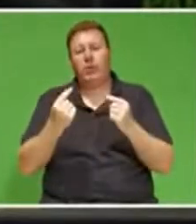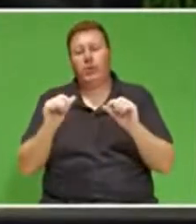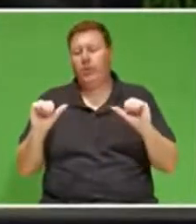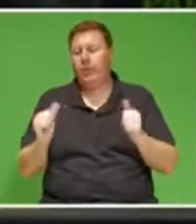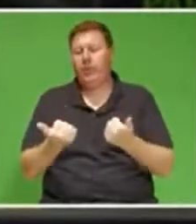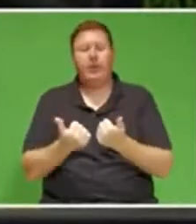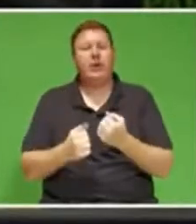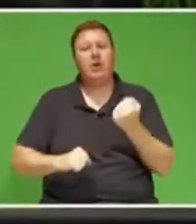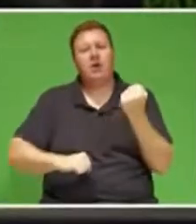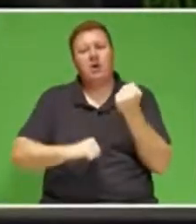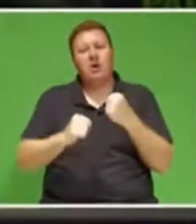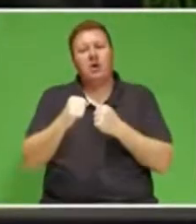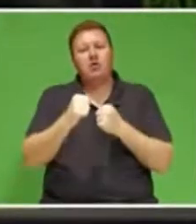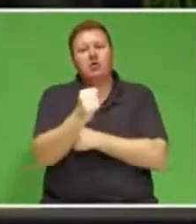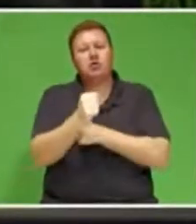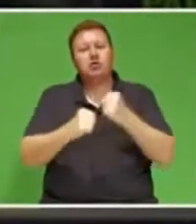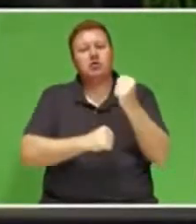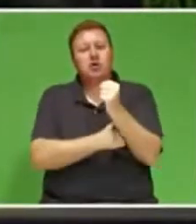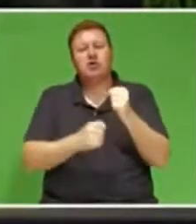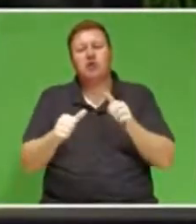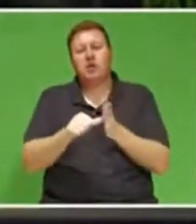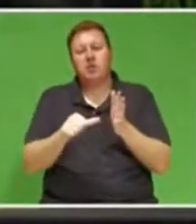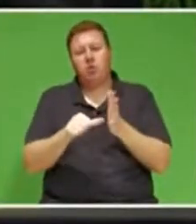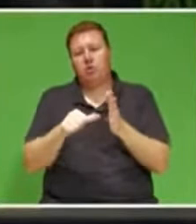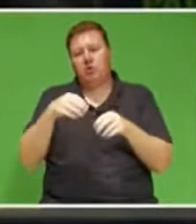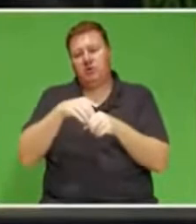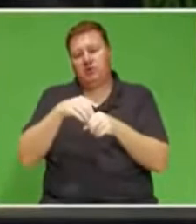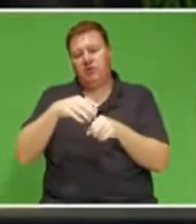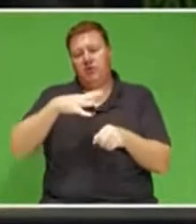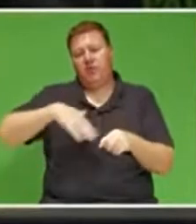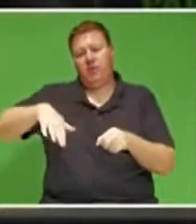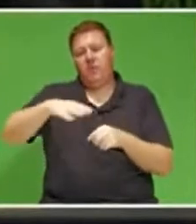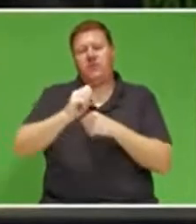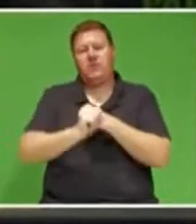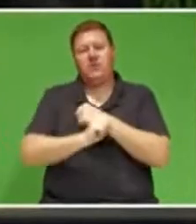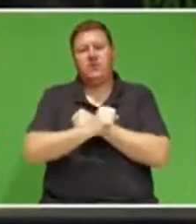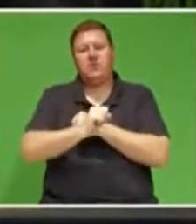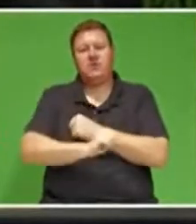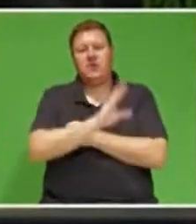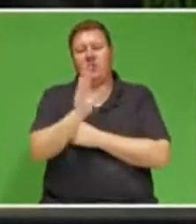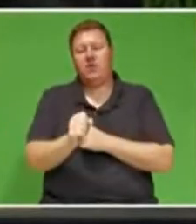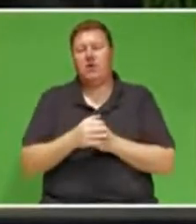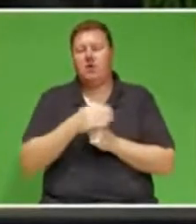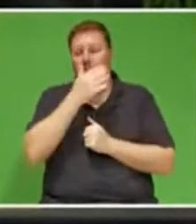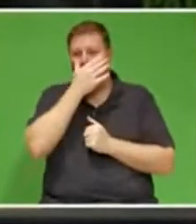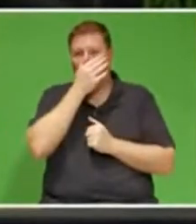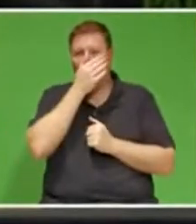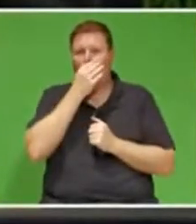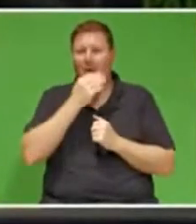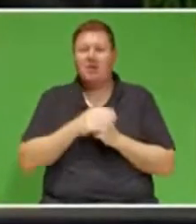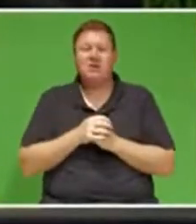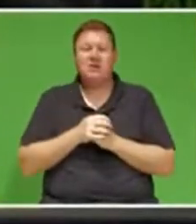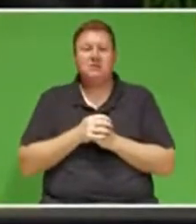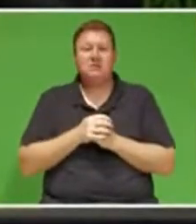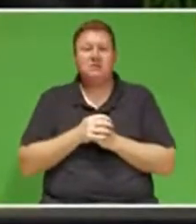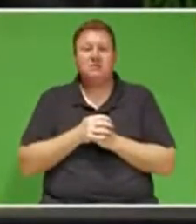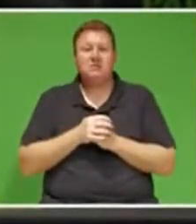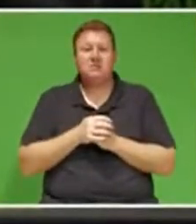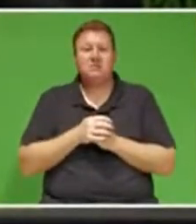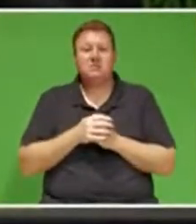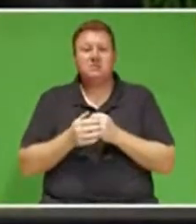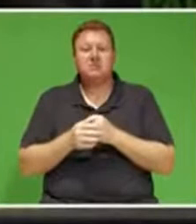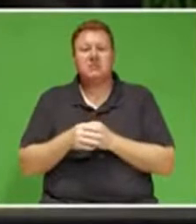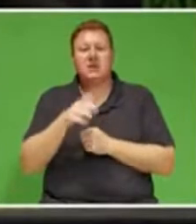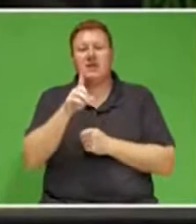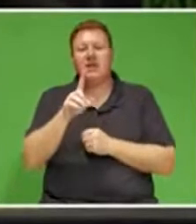structure in the state. He has supported peacebuilding in efforts, peacebuilding